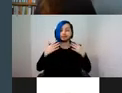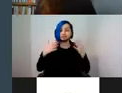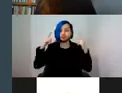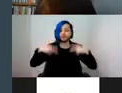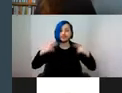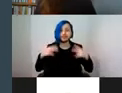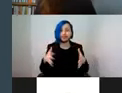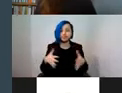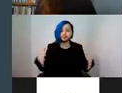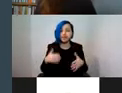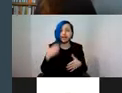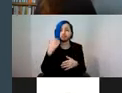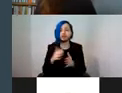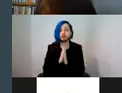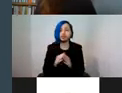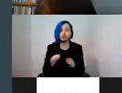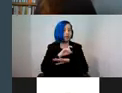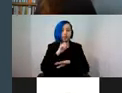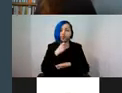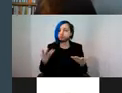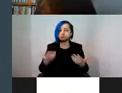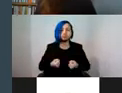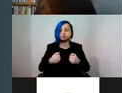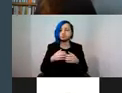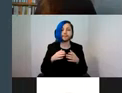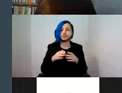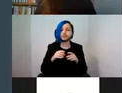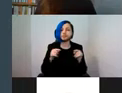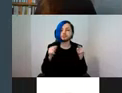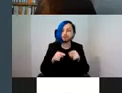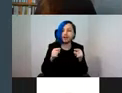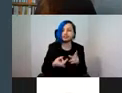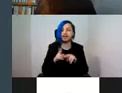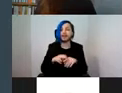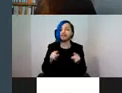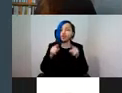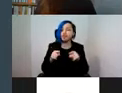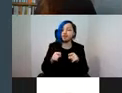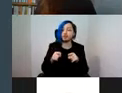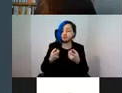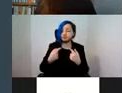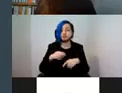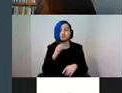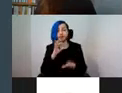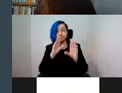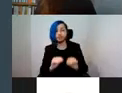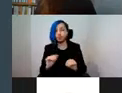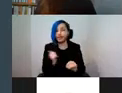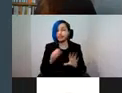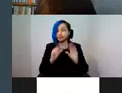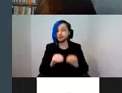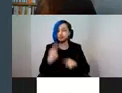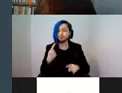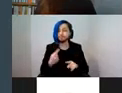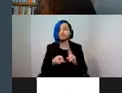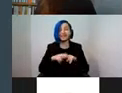in any form, and participants asked to stop harassing behaviour are expected to comply immediately. Anyone who violates this code context will be expelled from this